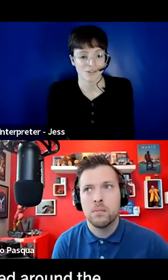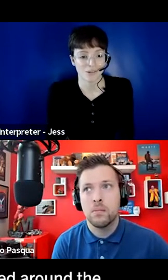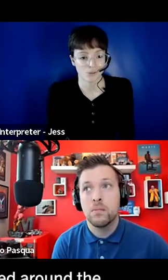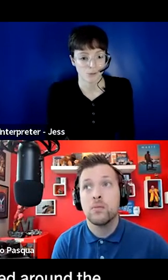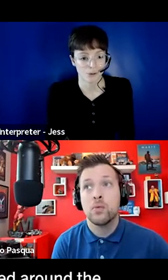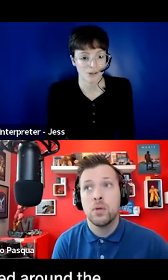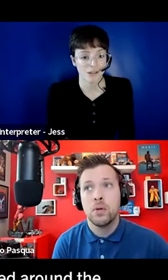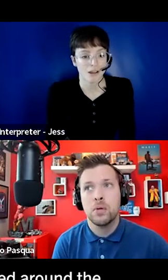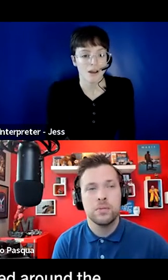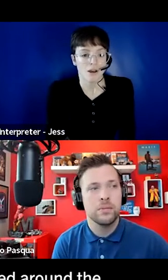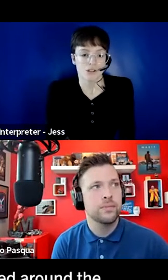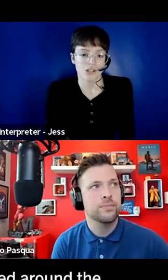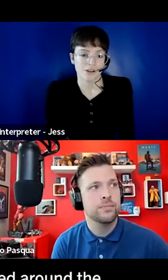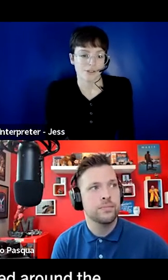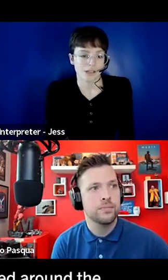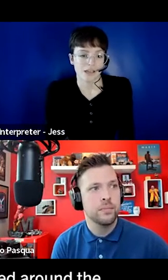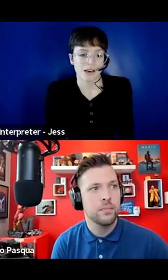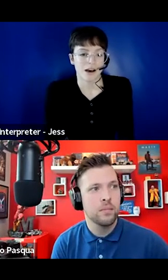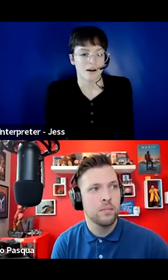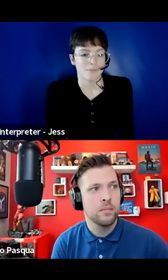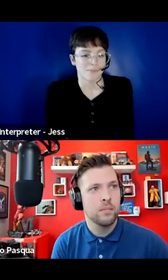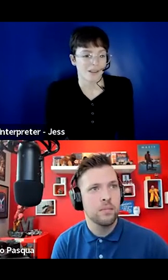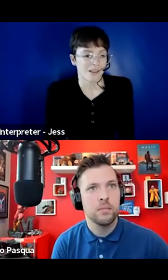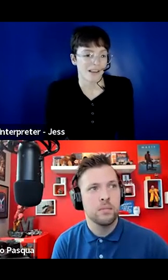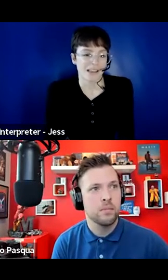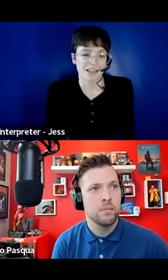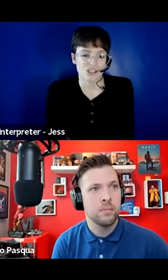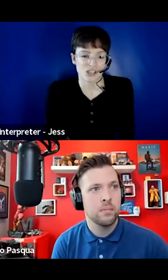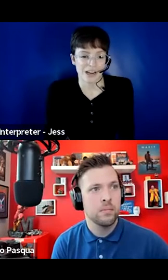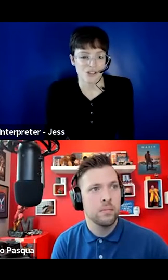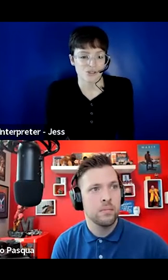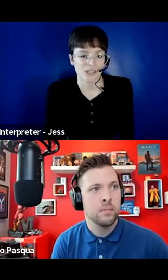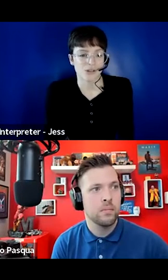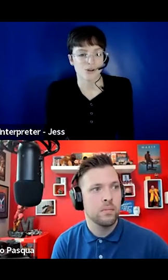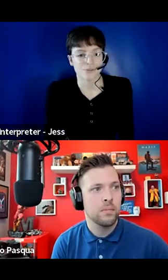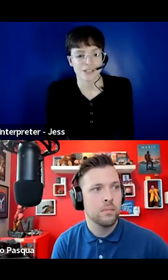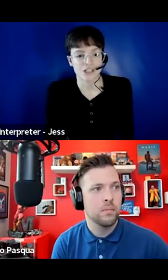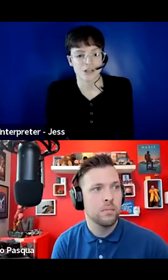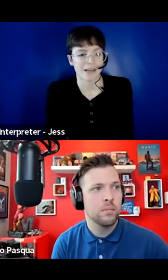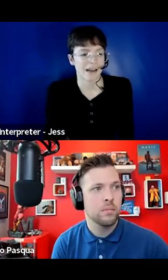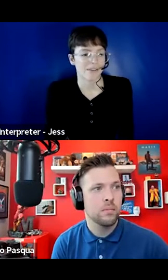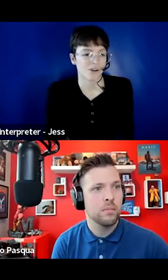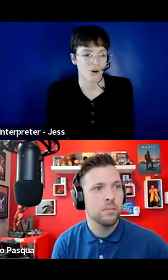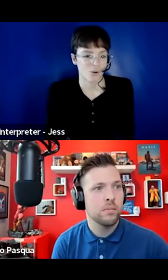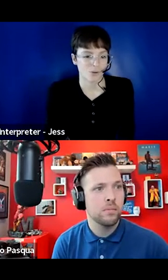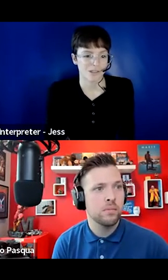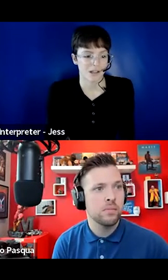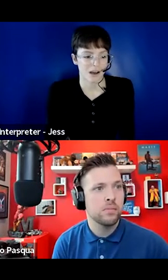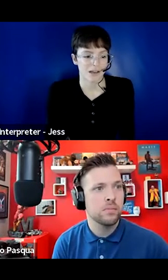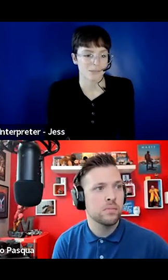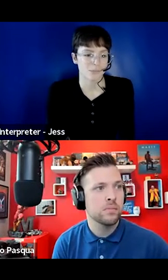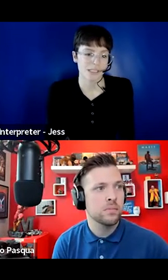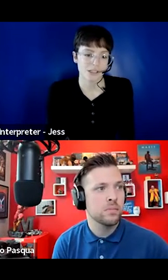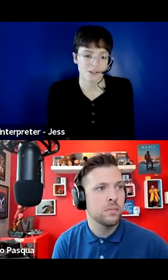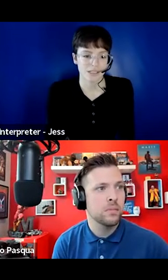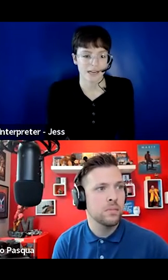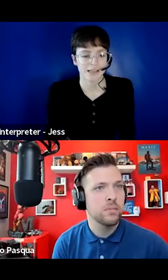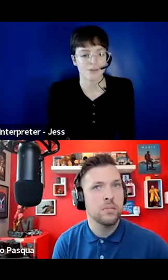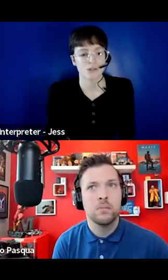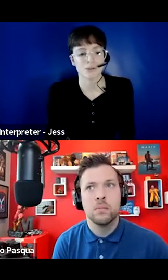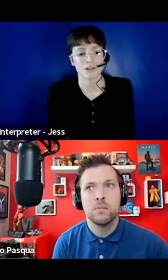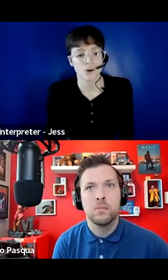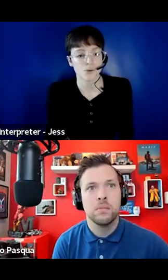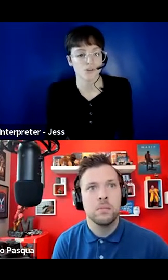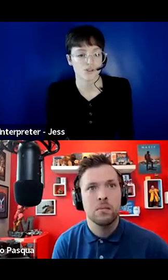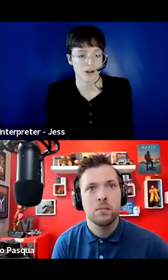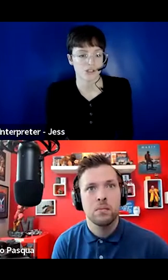signed around the world. Generally, each country or region might have their own particular sign